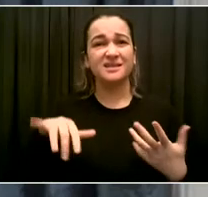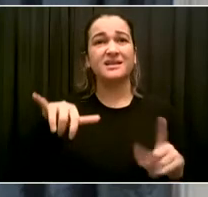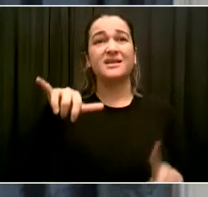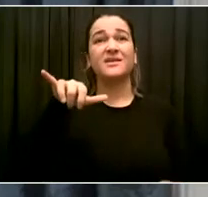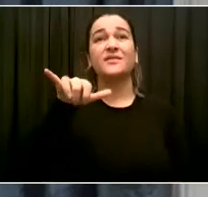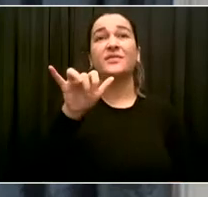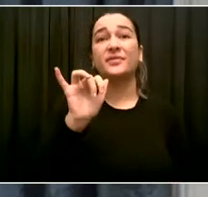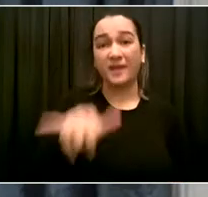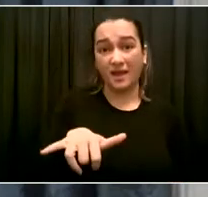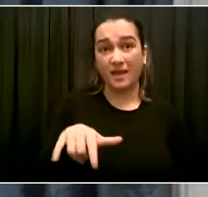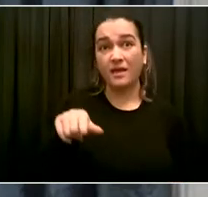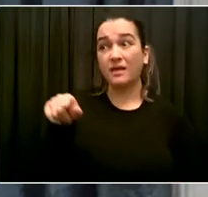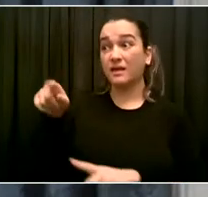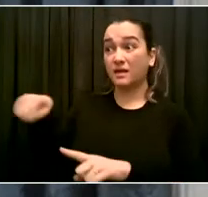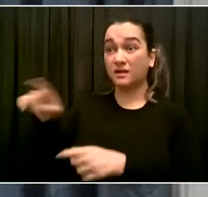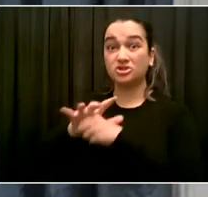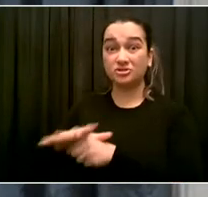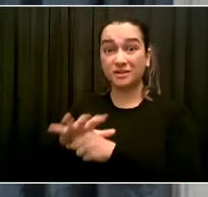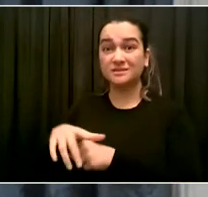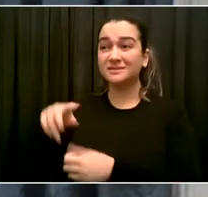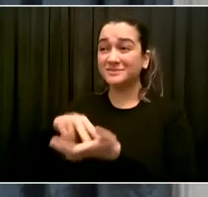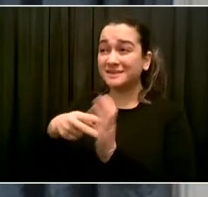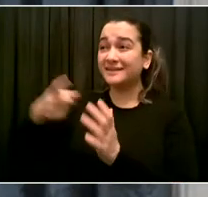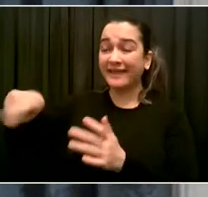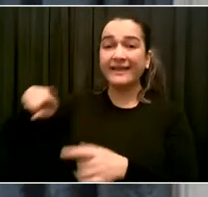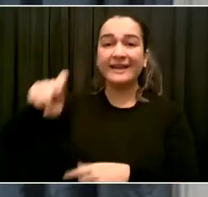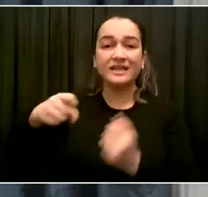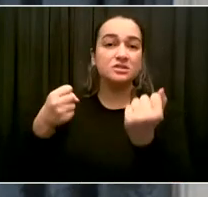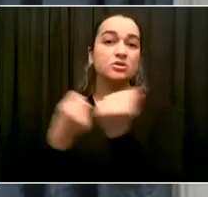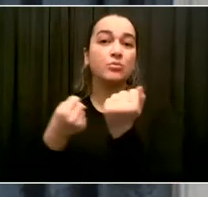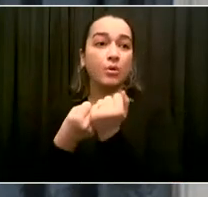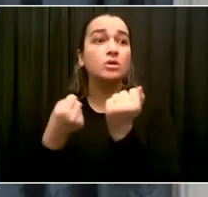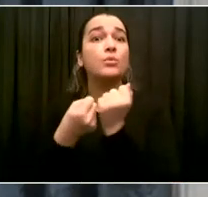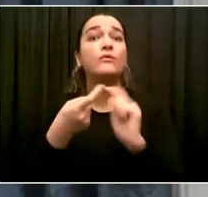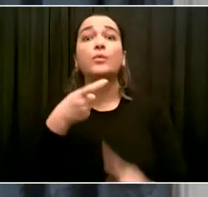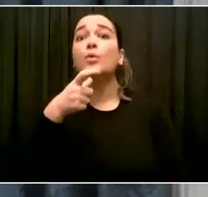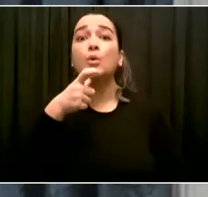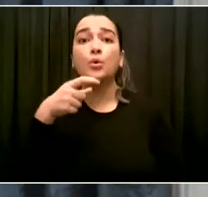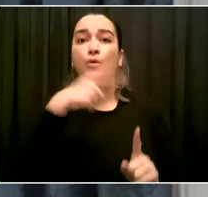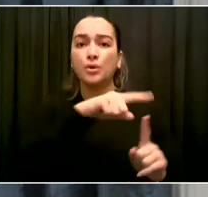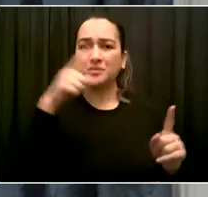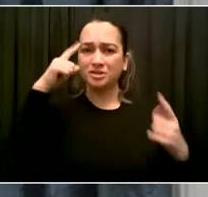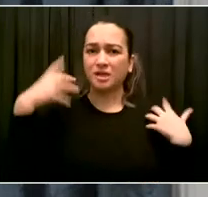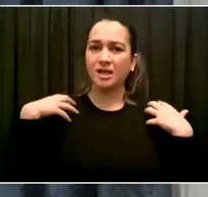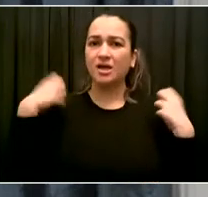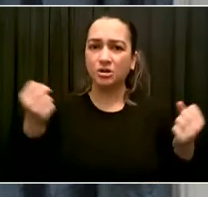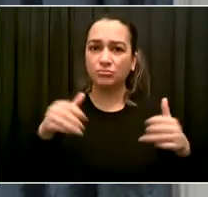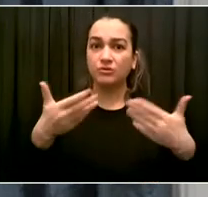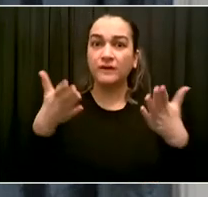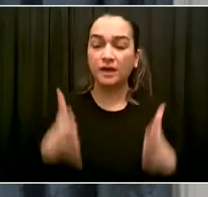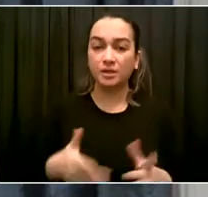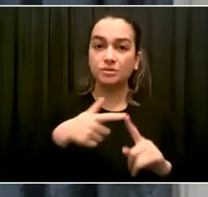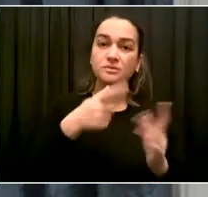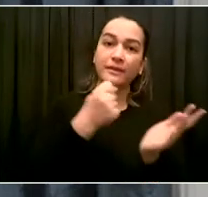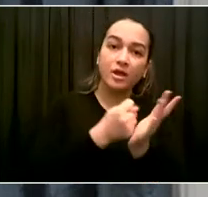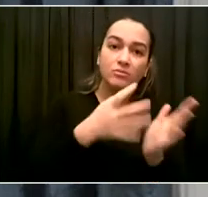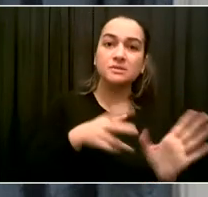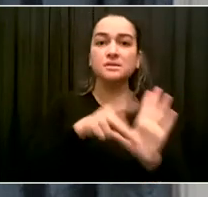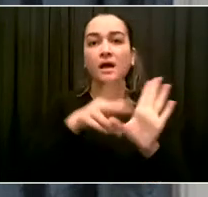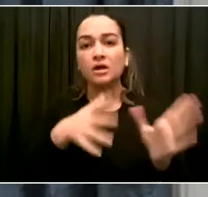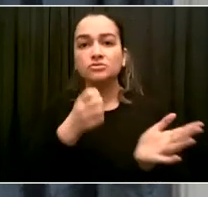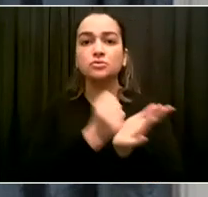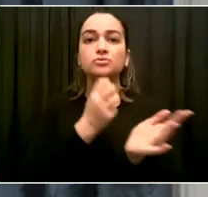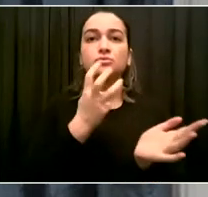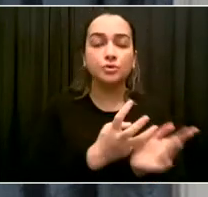it's going to be provided right in their community. They don't have to go somewhere else and deal with a lot of different people.